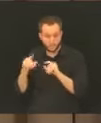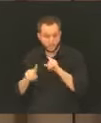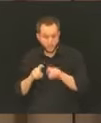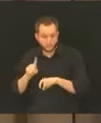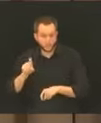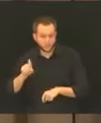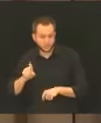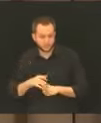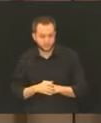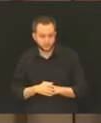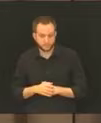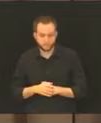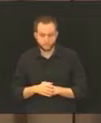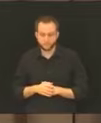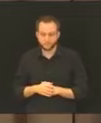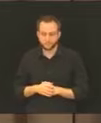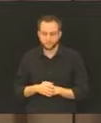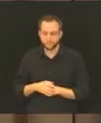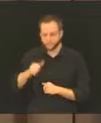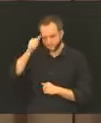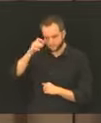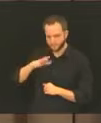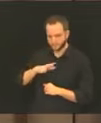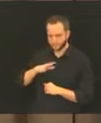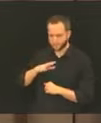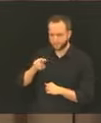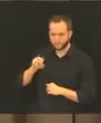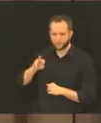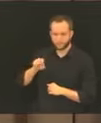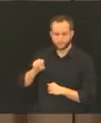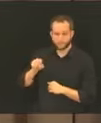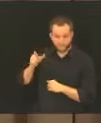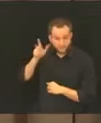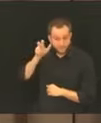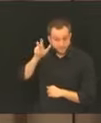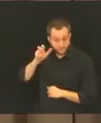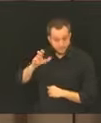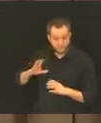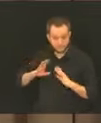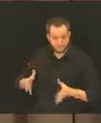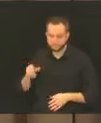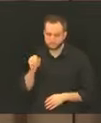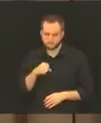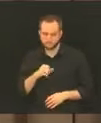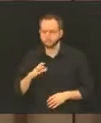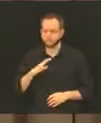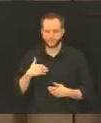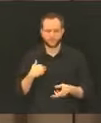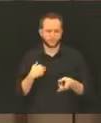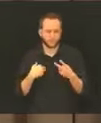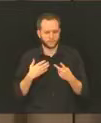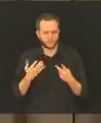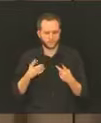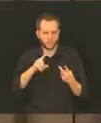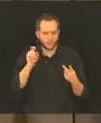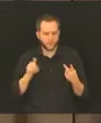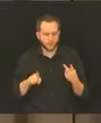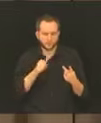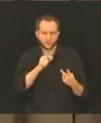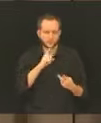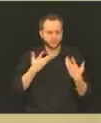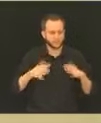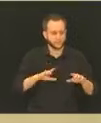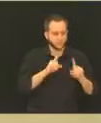Can you hear me? Yes. Yeah. This kind of ties into two, two questions. Forgive me, may have been answered as well.